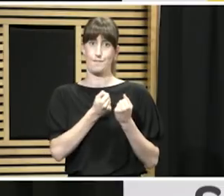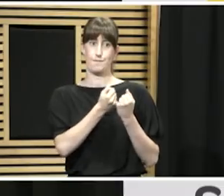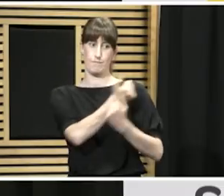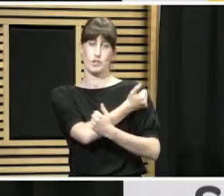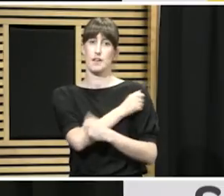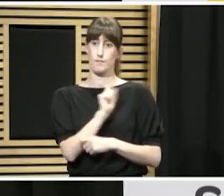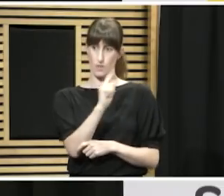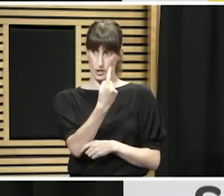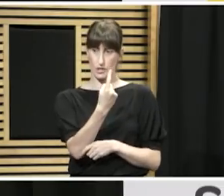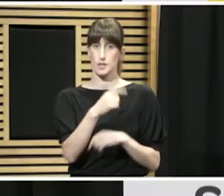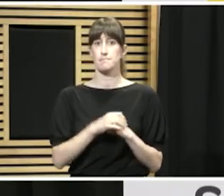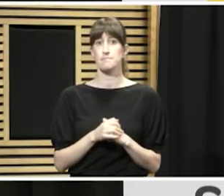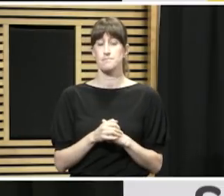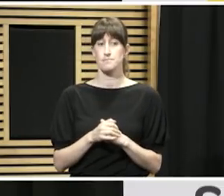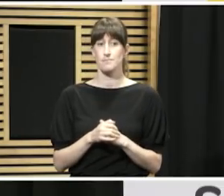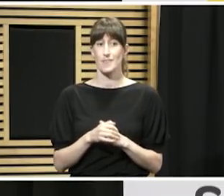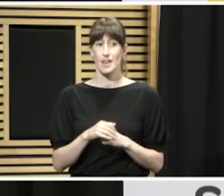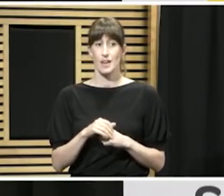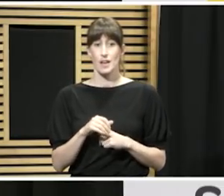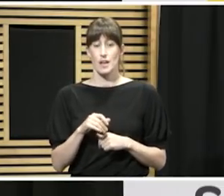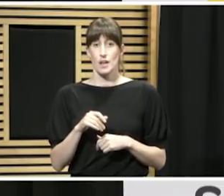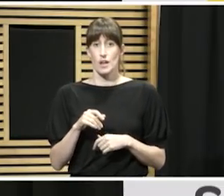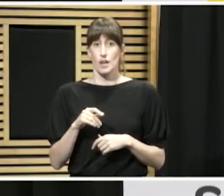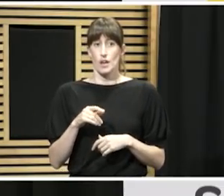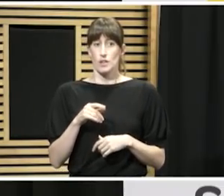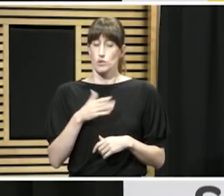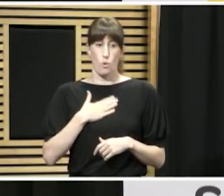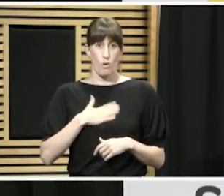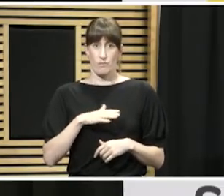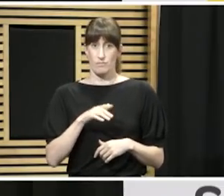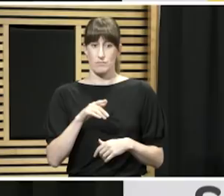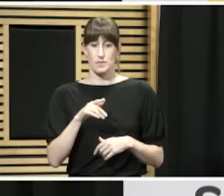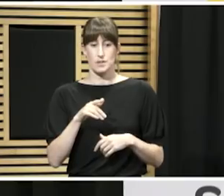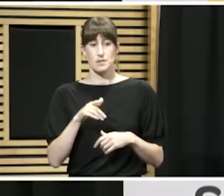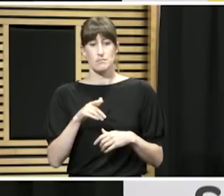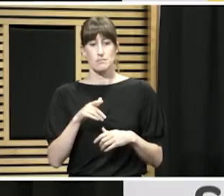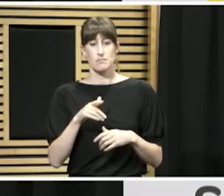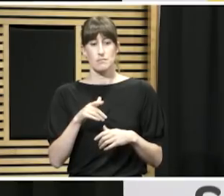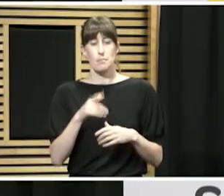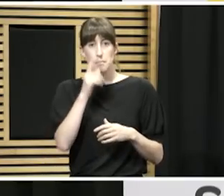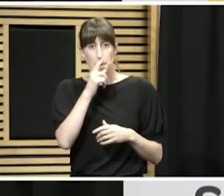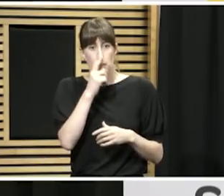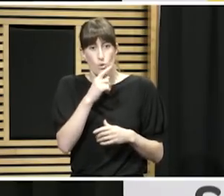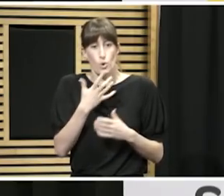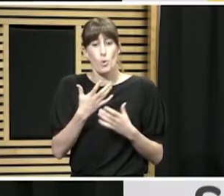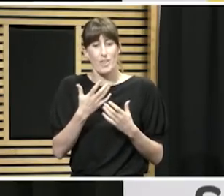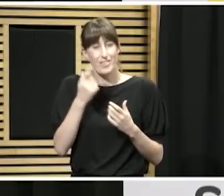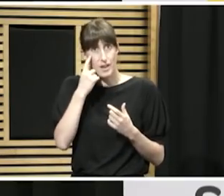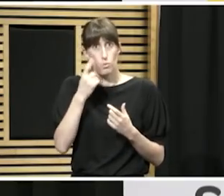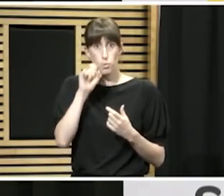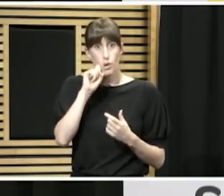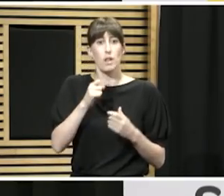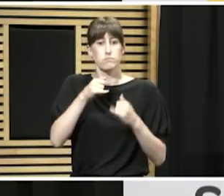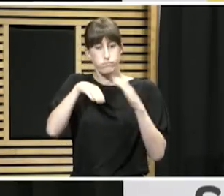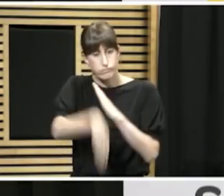complications from influenza if they get it and therefore end up in hospital to be vaccinated first. We